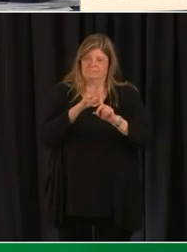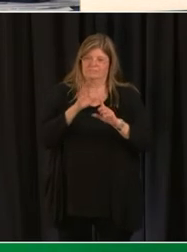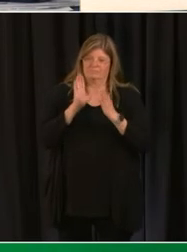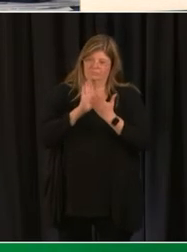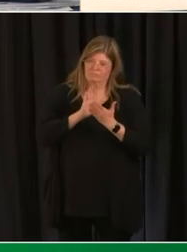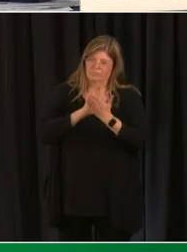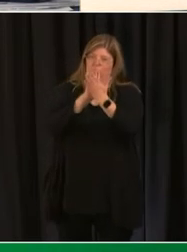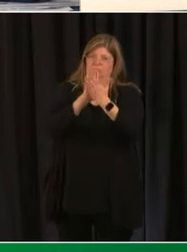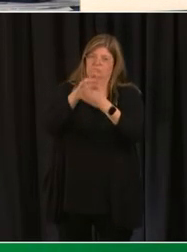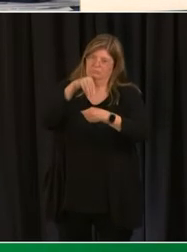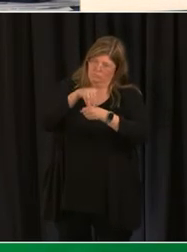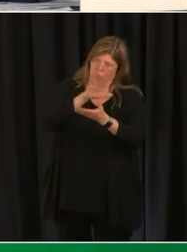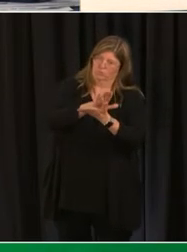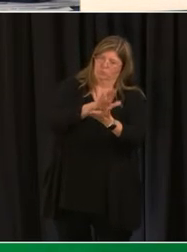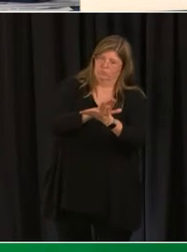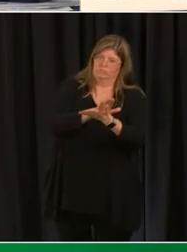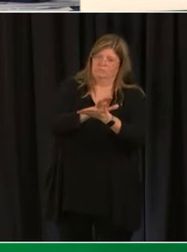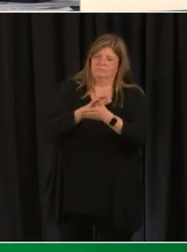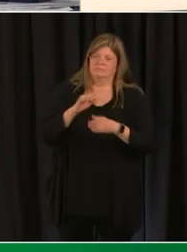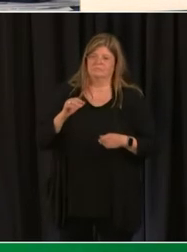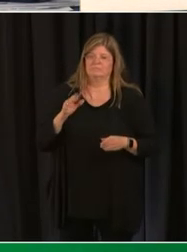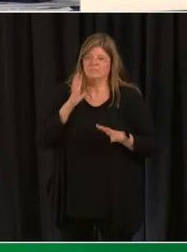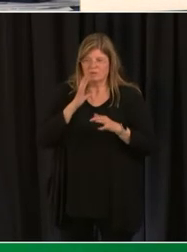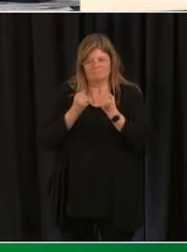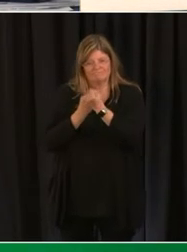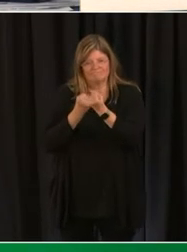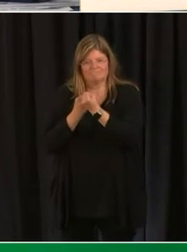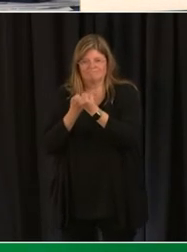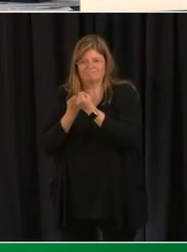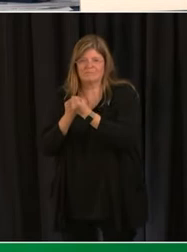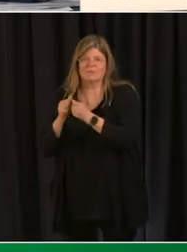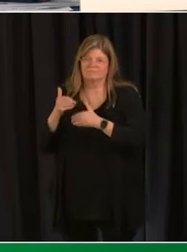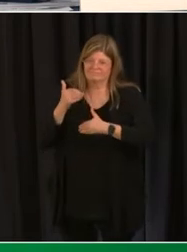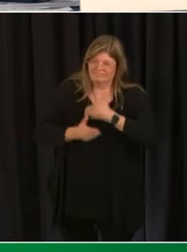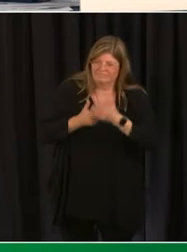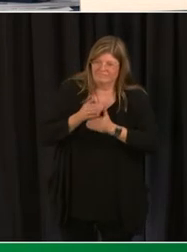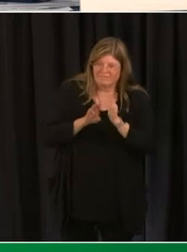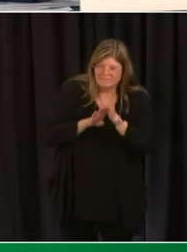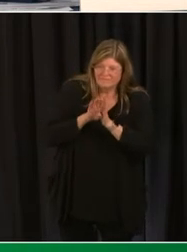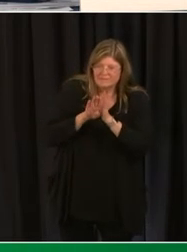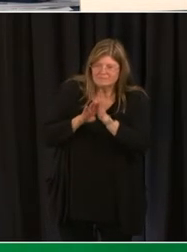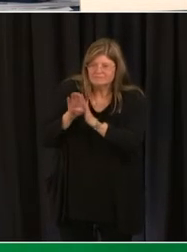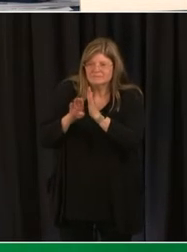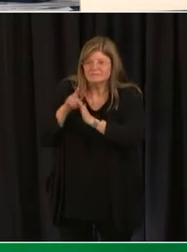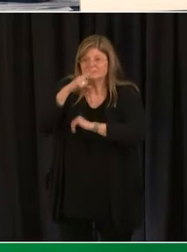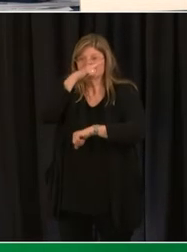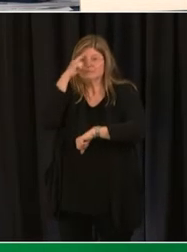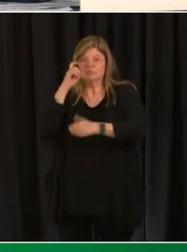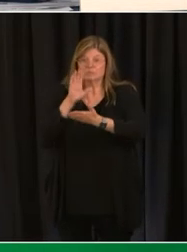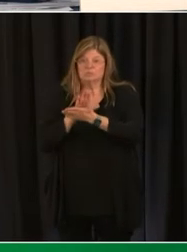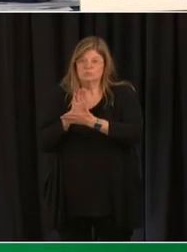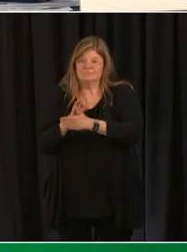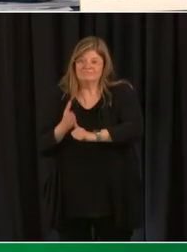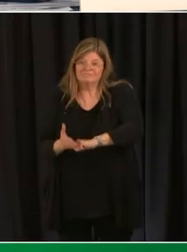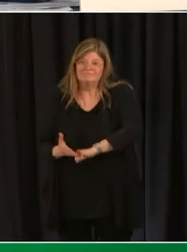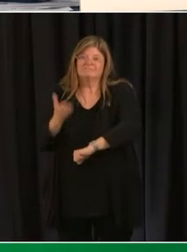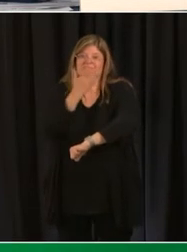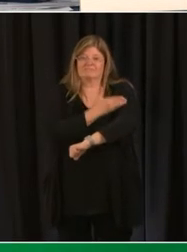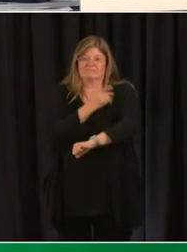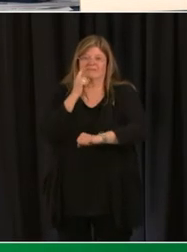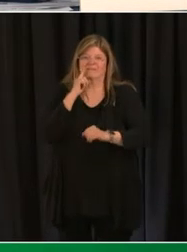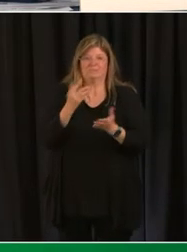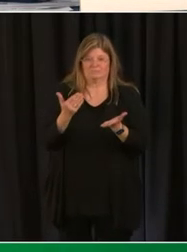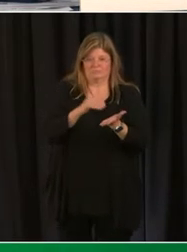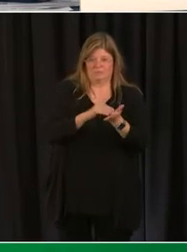schools in their development of their summer plans and plans for acceleration for the 21-22 school year. So